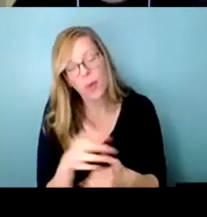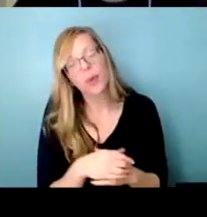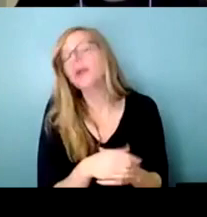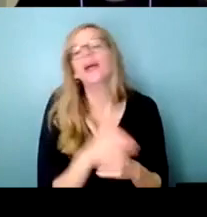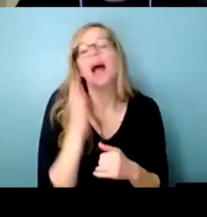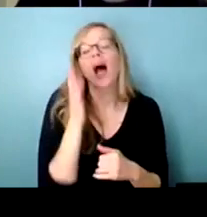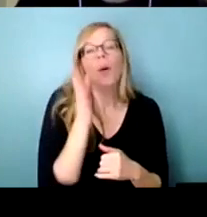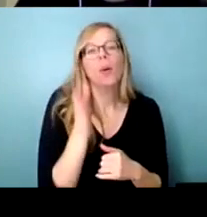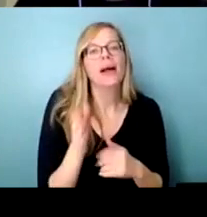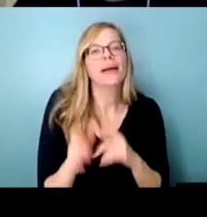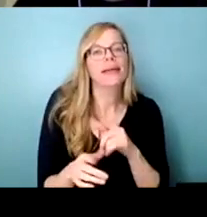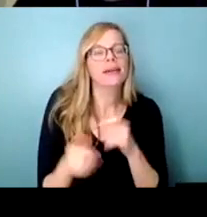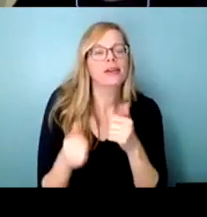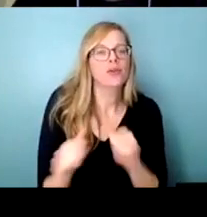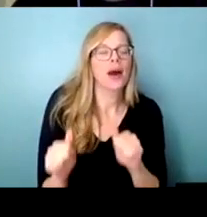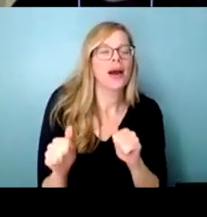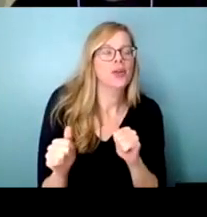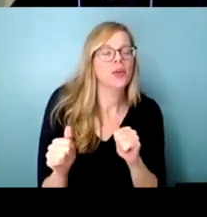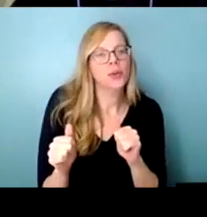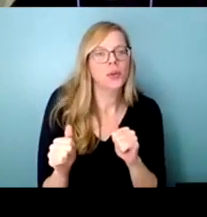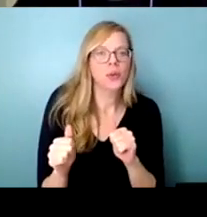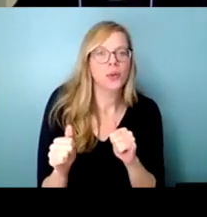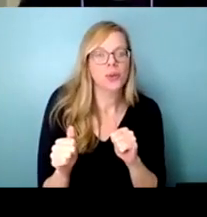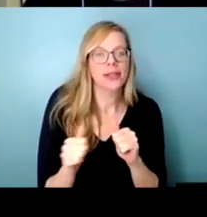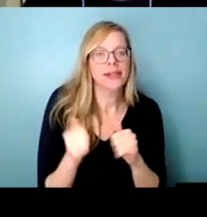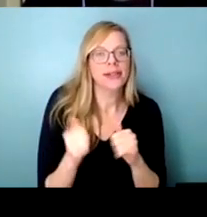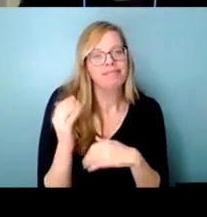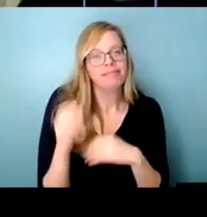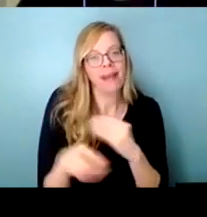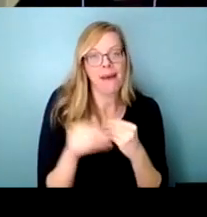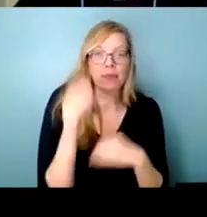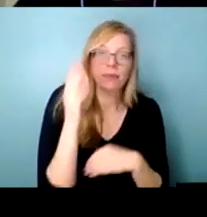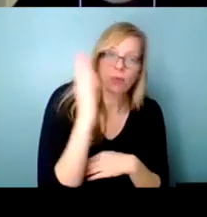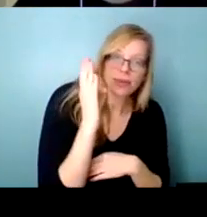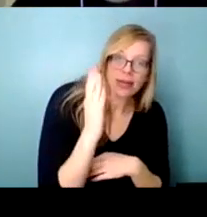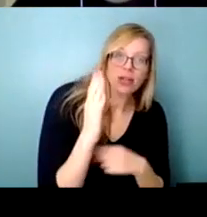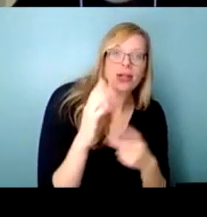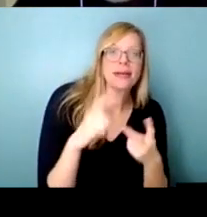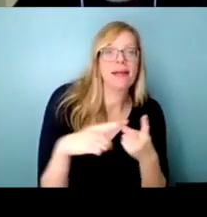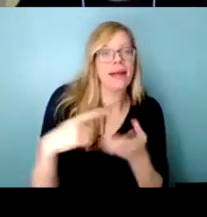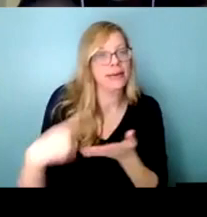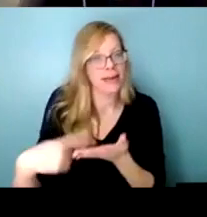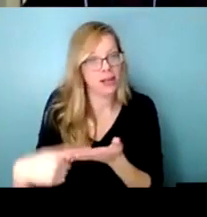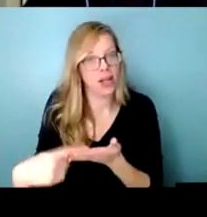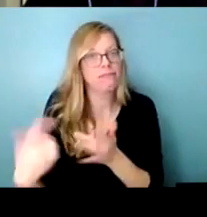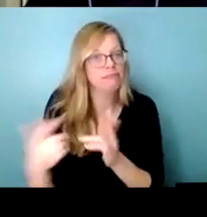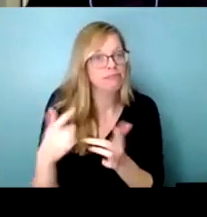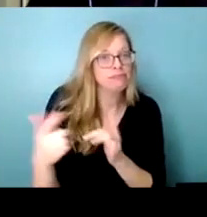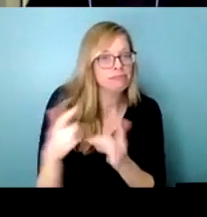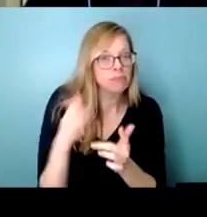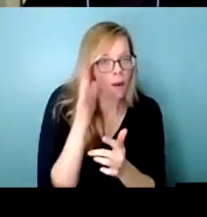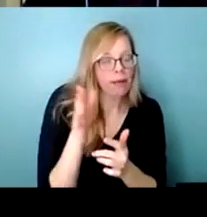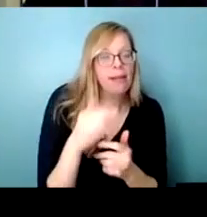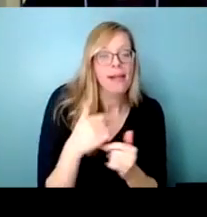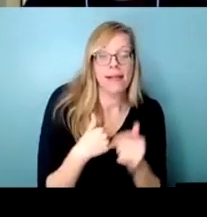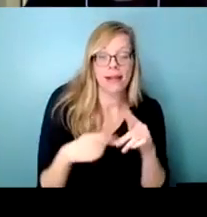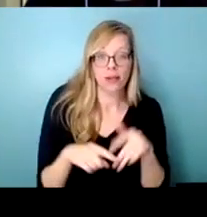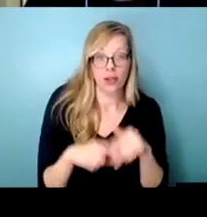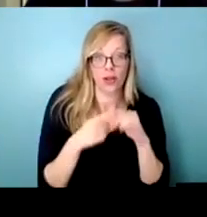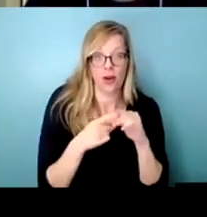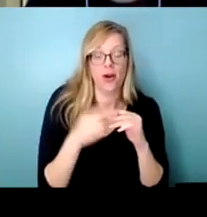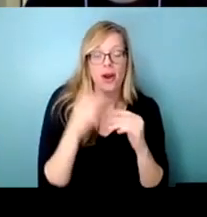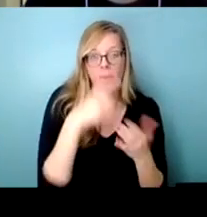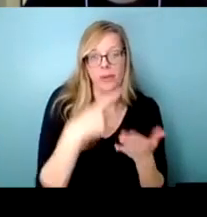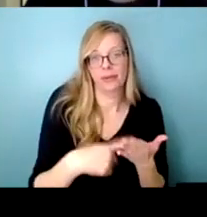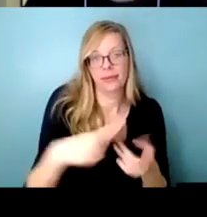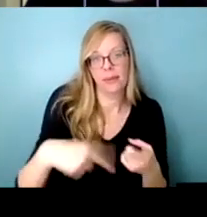sort of breaking it up a little bit between um some presentations and some discussions so i'm going to start us off um talking about